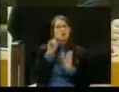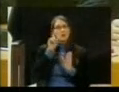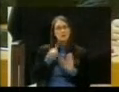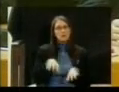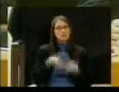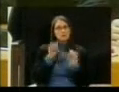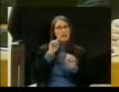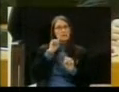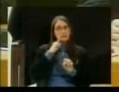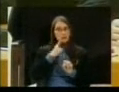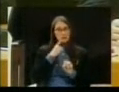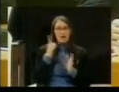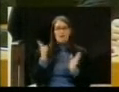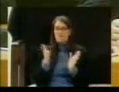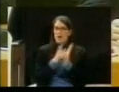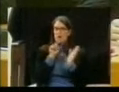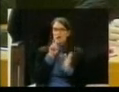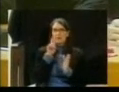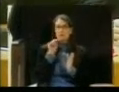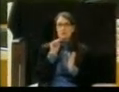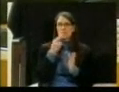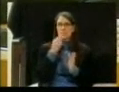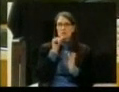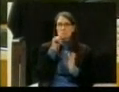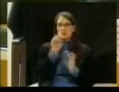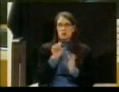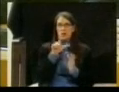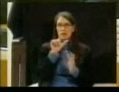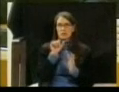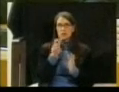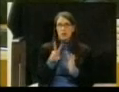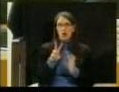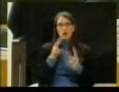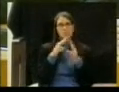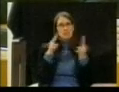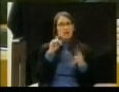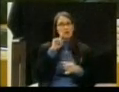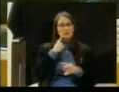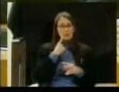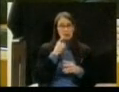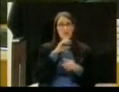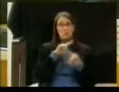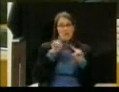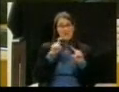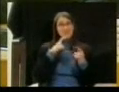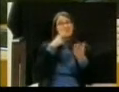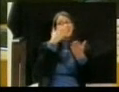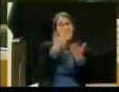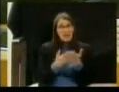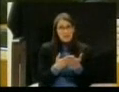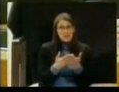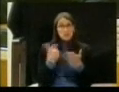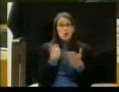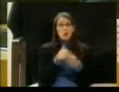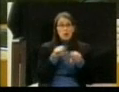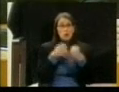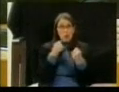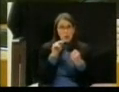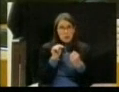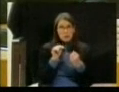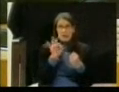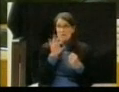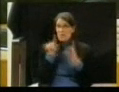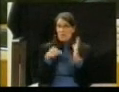point out there must be evidence that indeed the Sunshine Law was violated unless this commission votes to do a redo or unless someone stands up and says, I